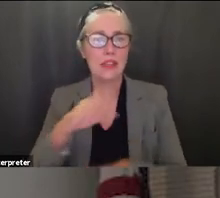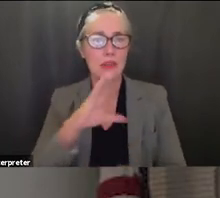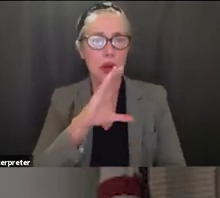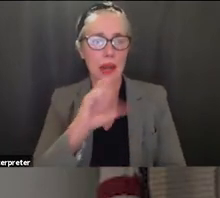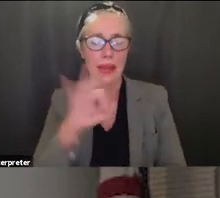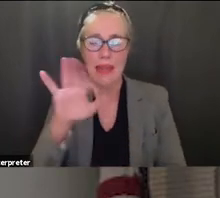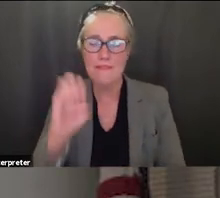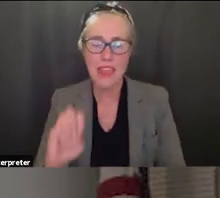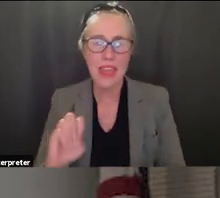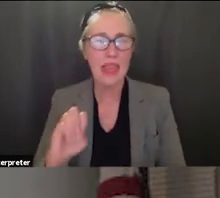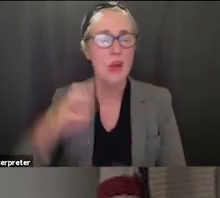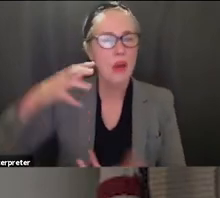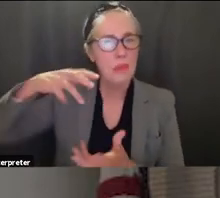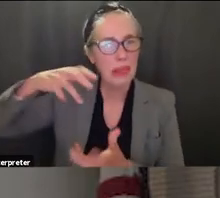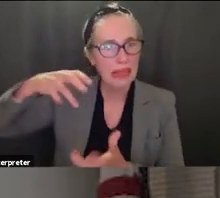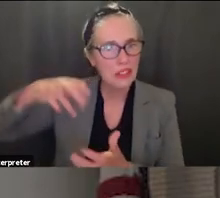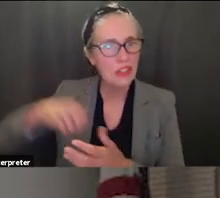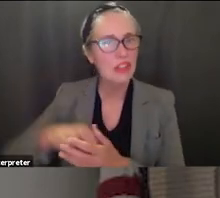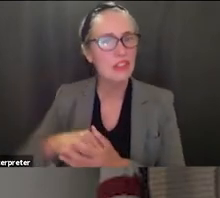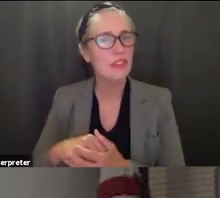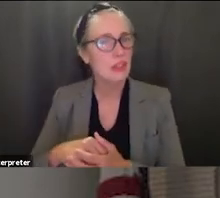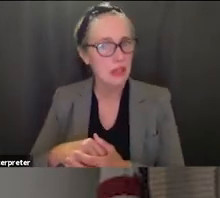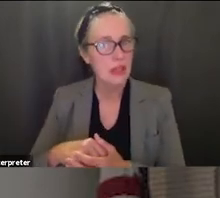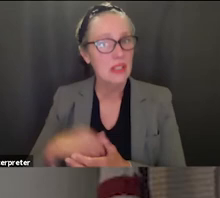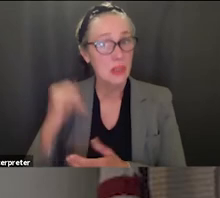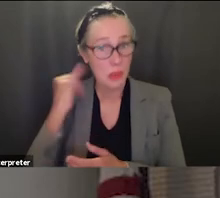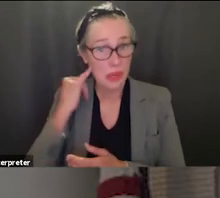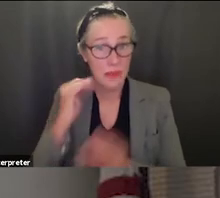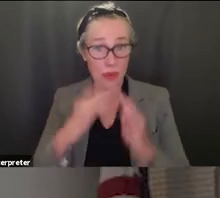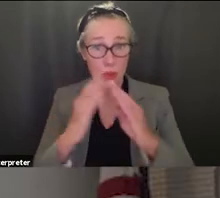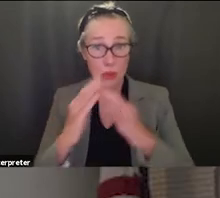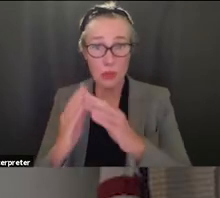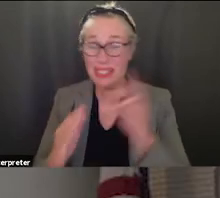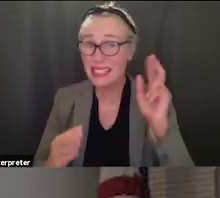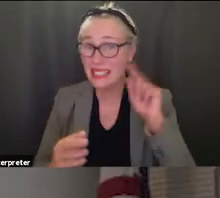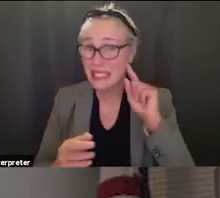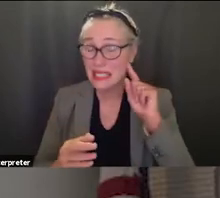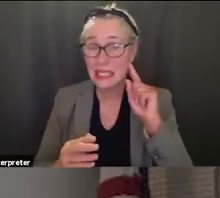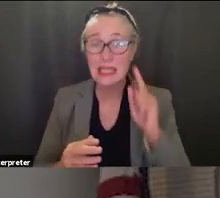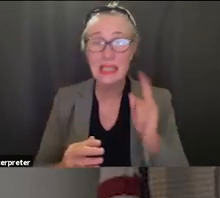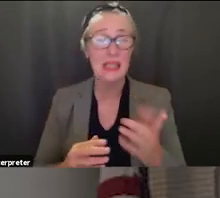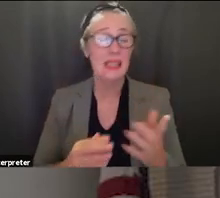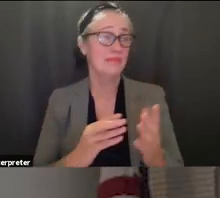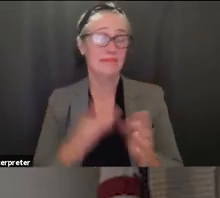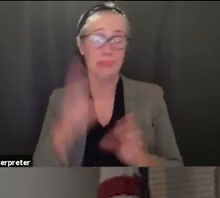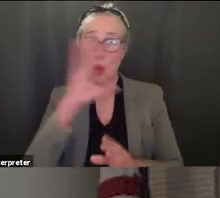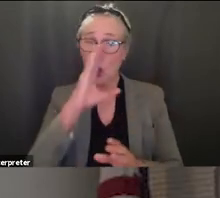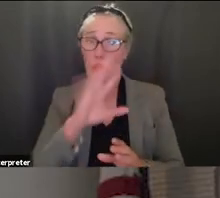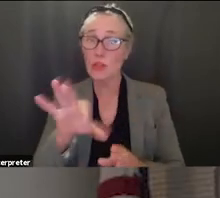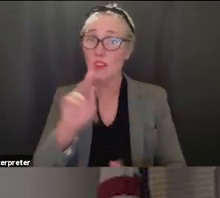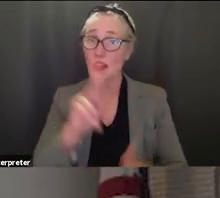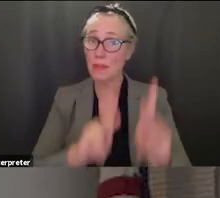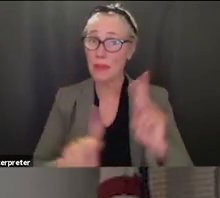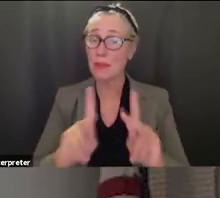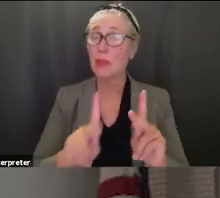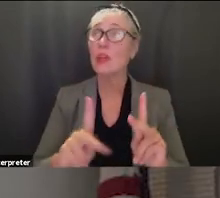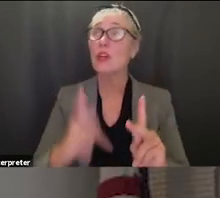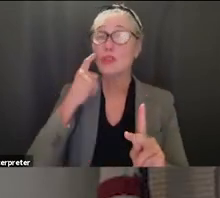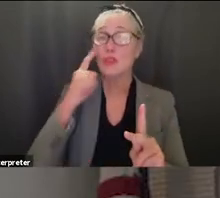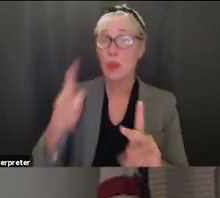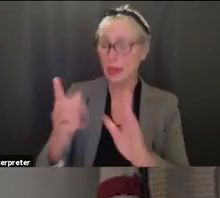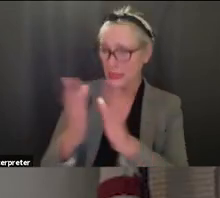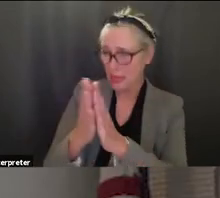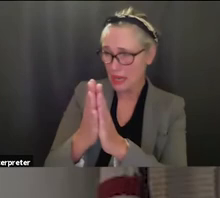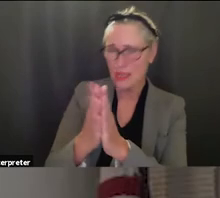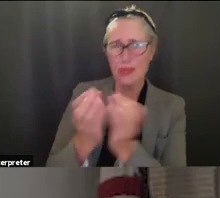business uh community members are listening i really hope to partner up with some folks to recognize so many of our